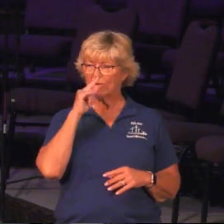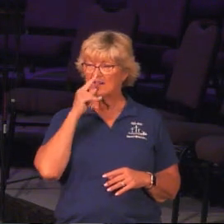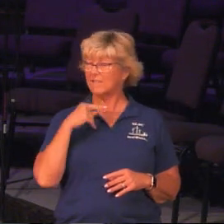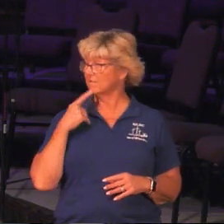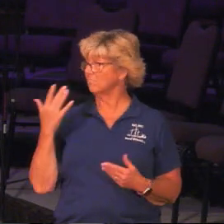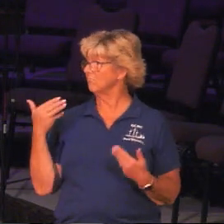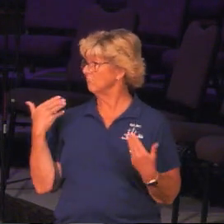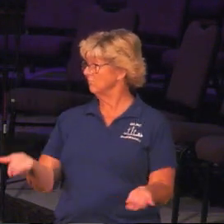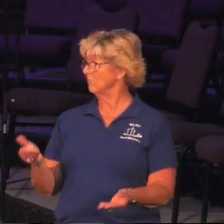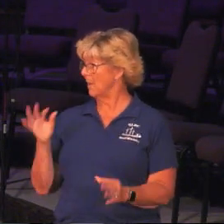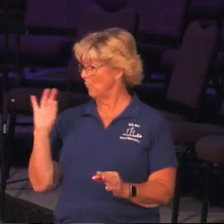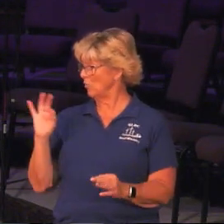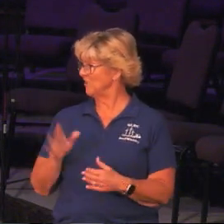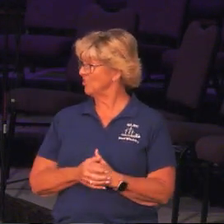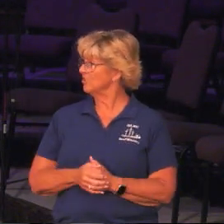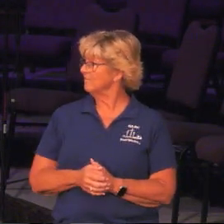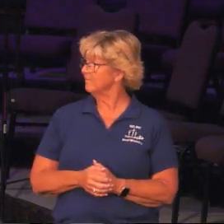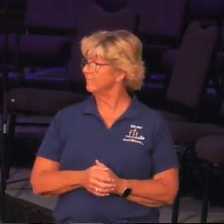yes, preach.